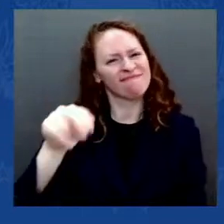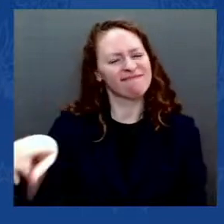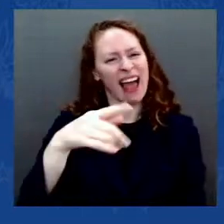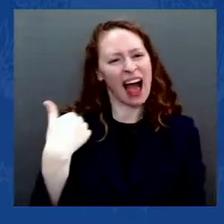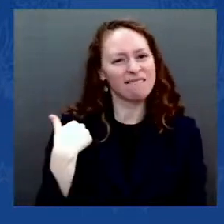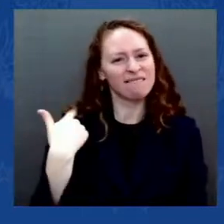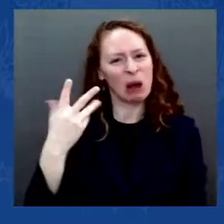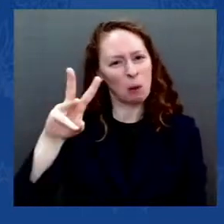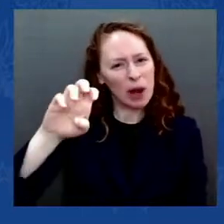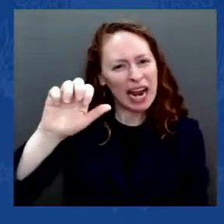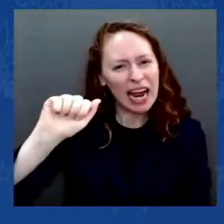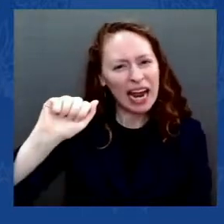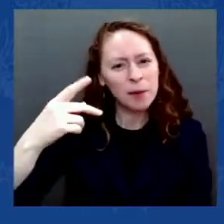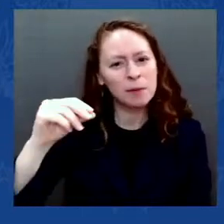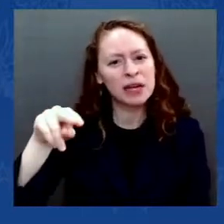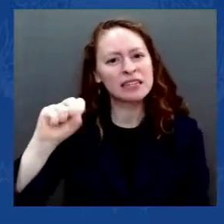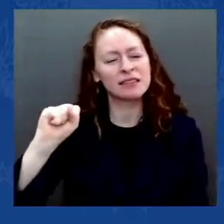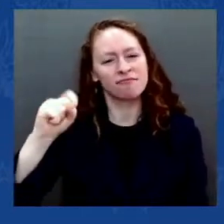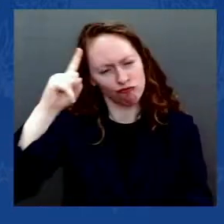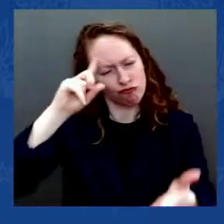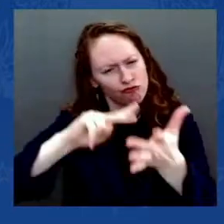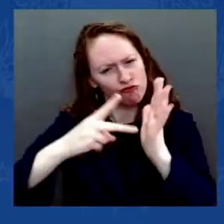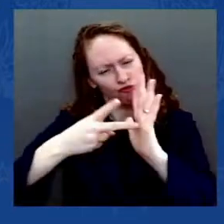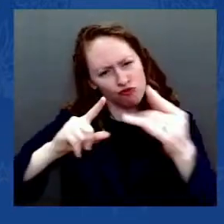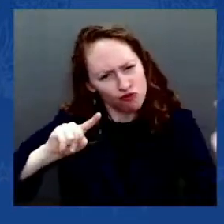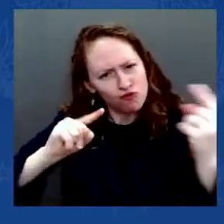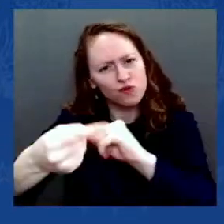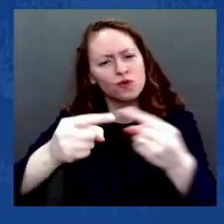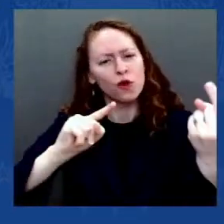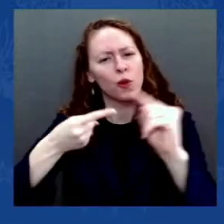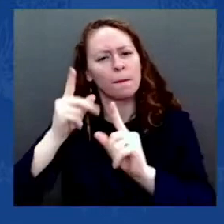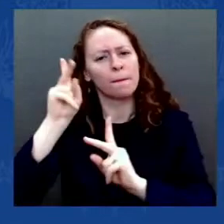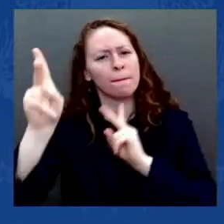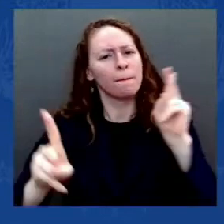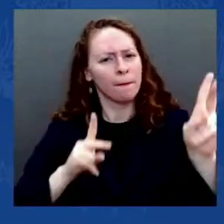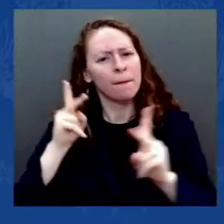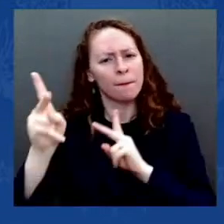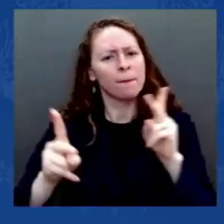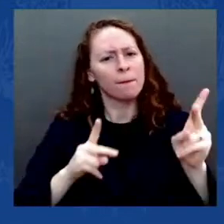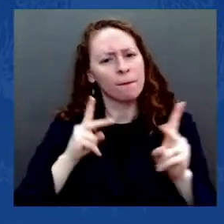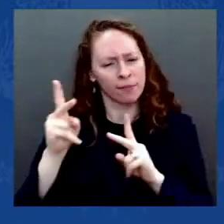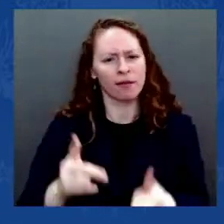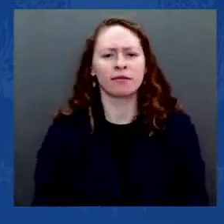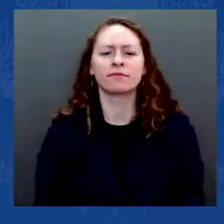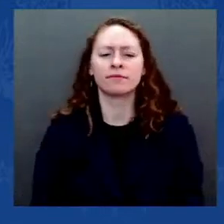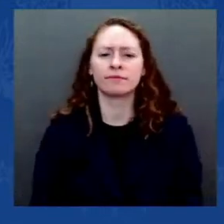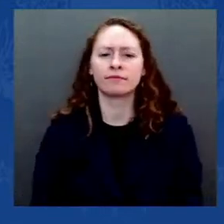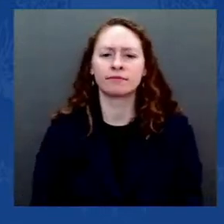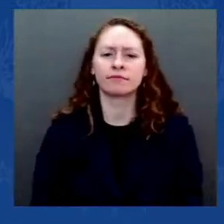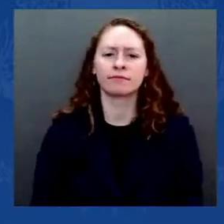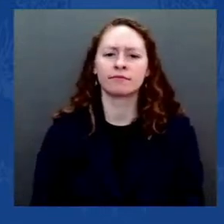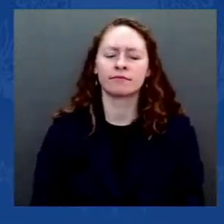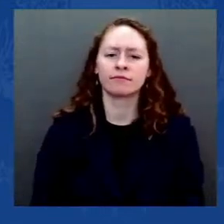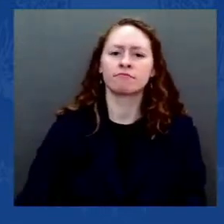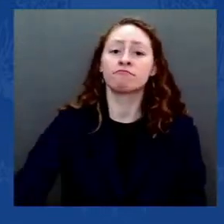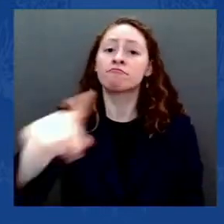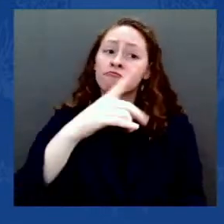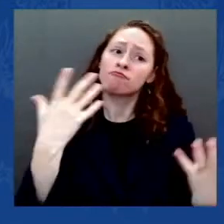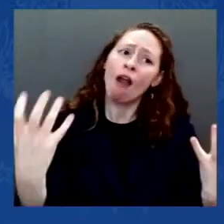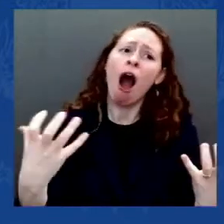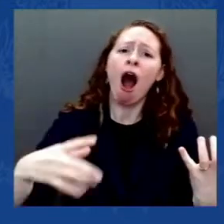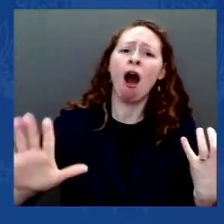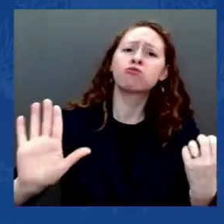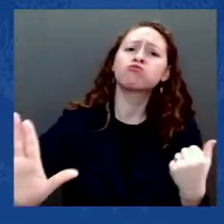will of the people. They were looking to deny the will of the people. They were looking to uphold a free and fair election. They were looking to